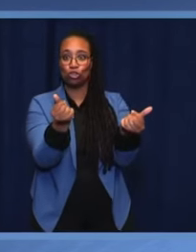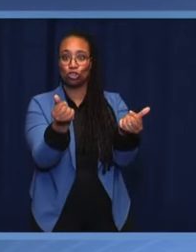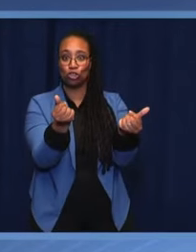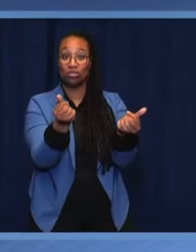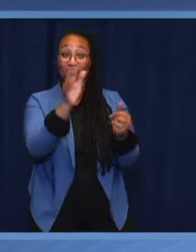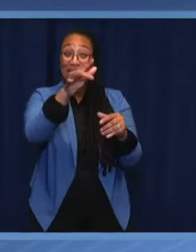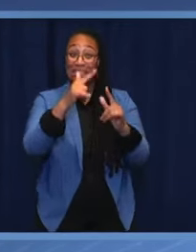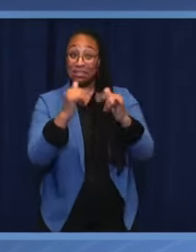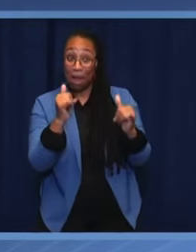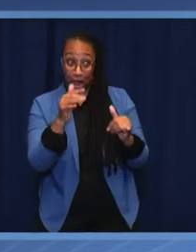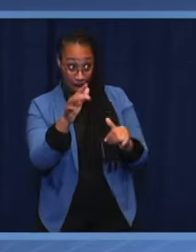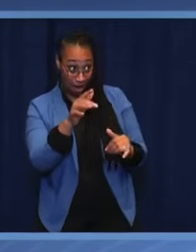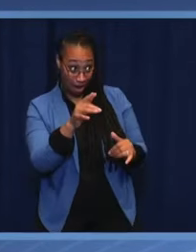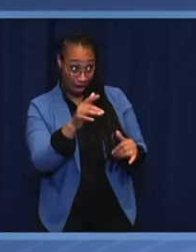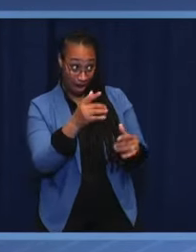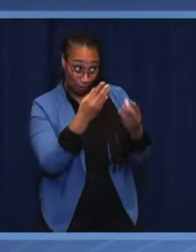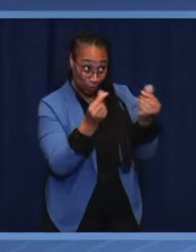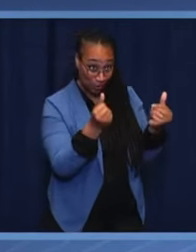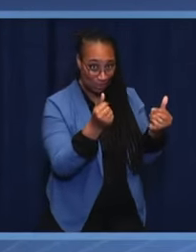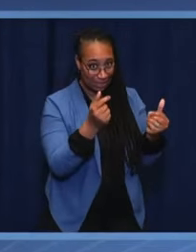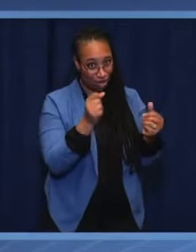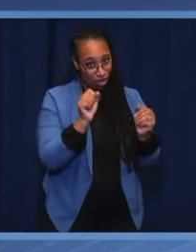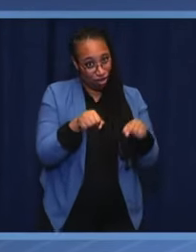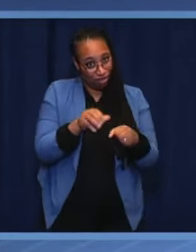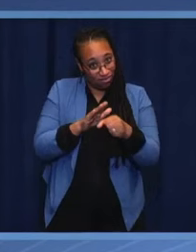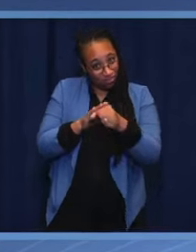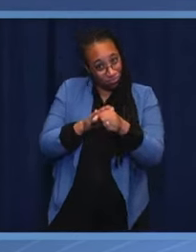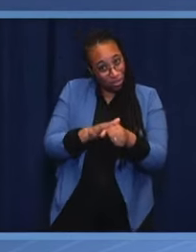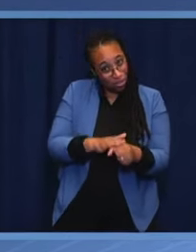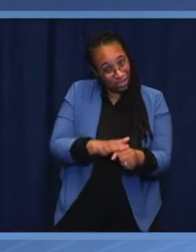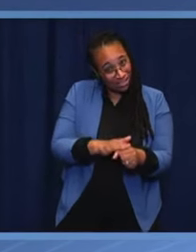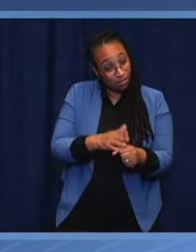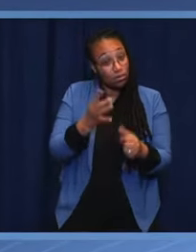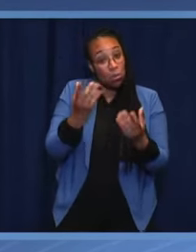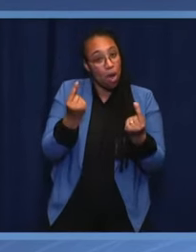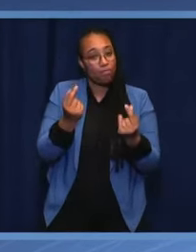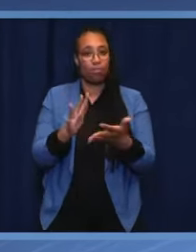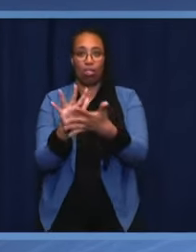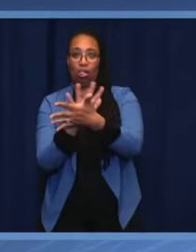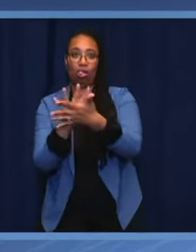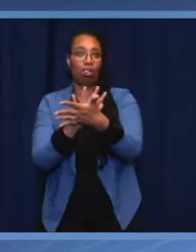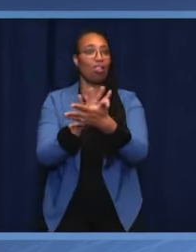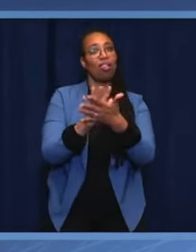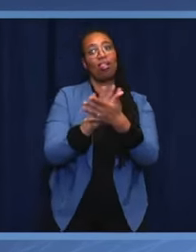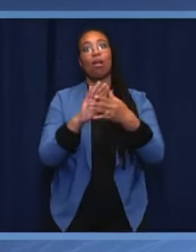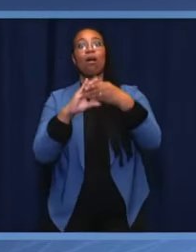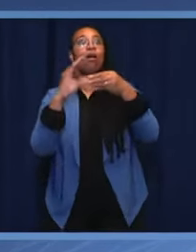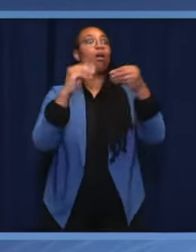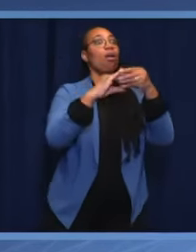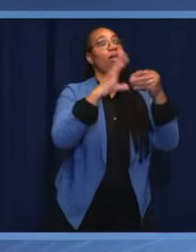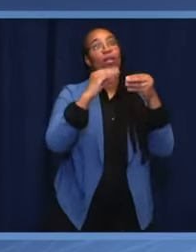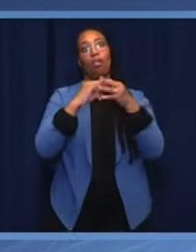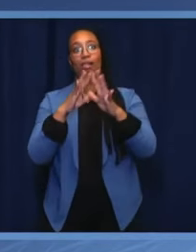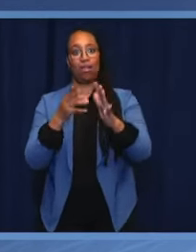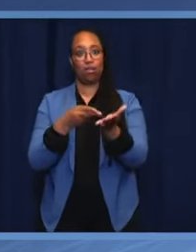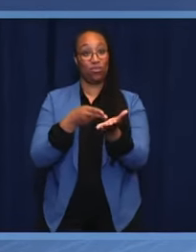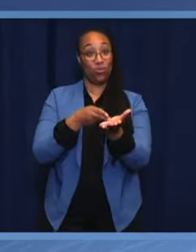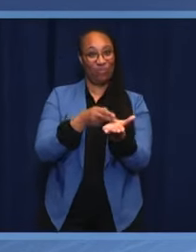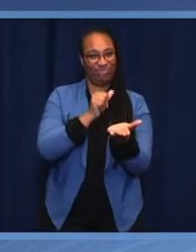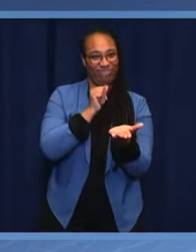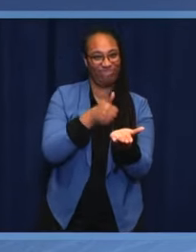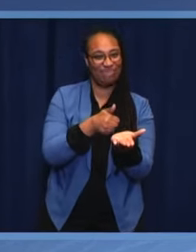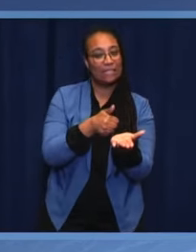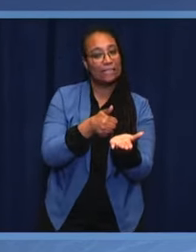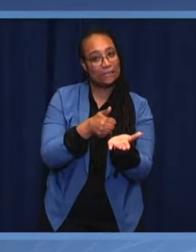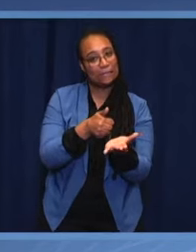hide the truth, to censor and to control people. Russia is one example. Unfortunately, it is not the